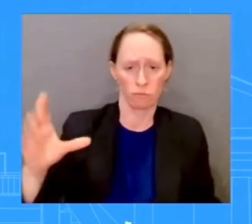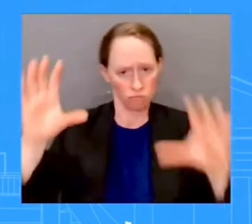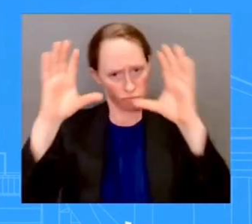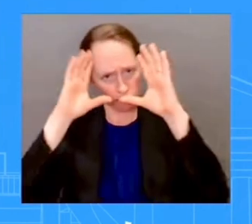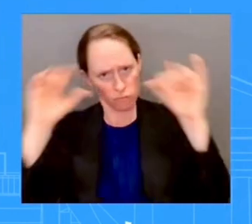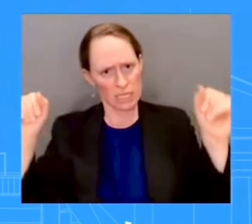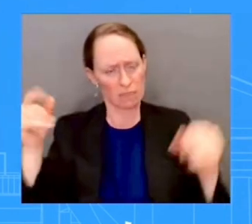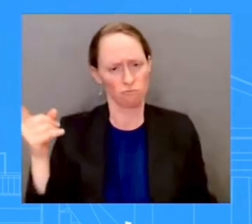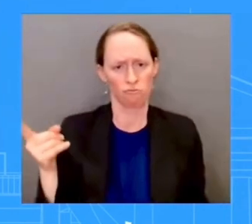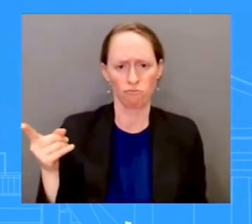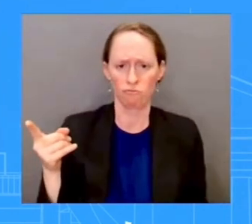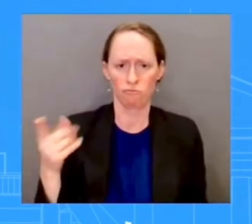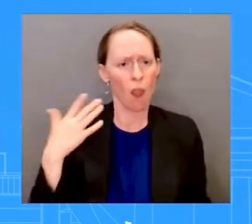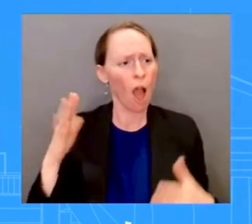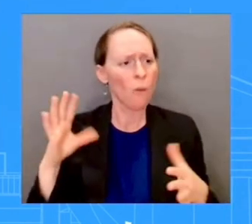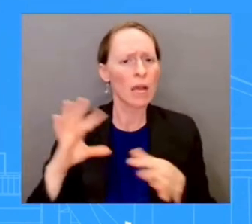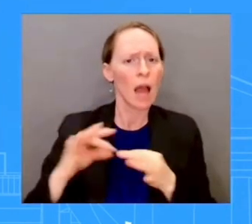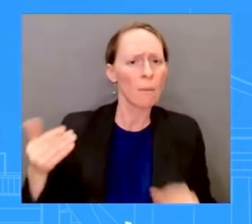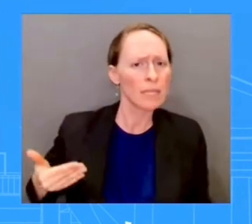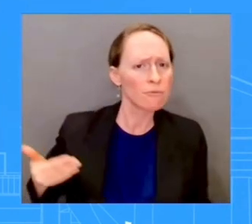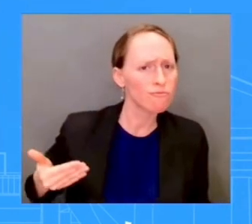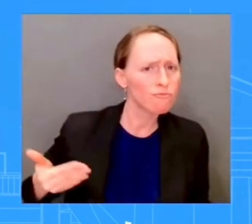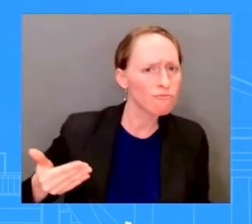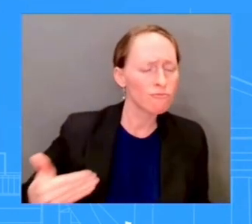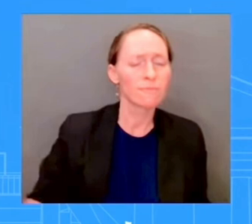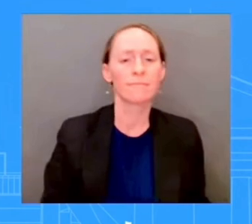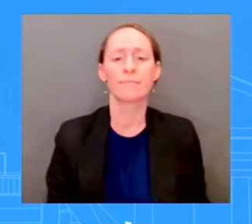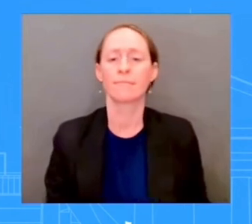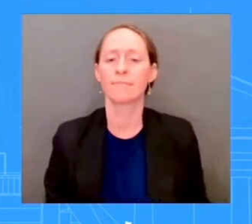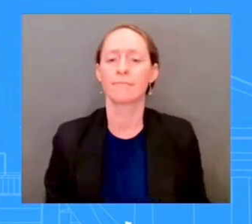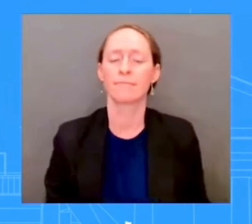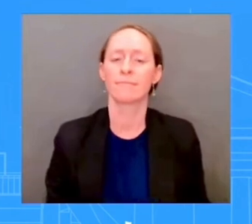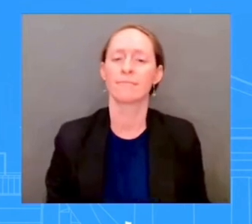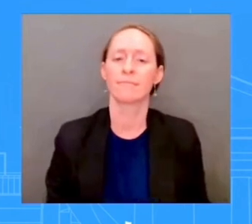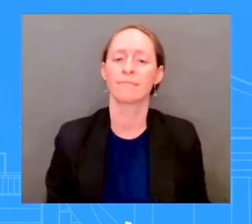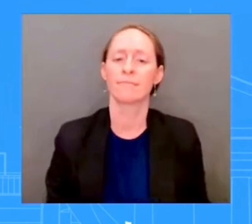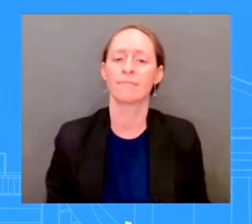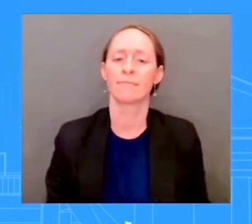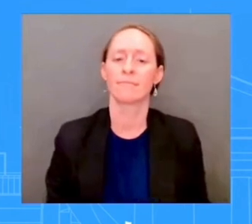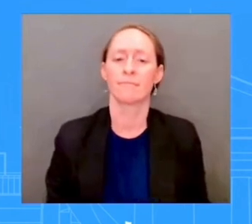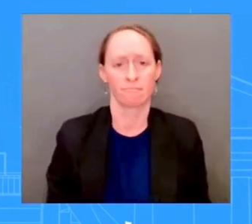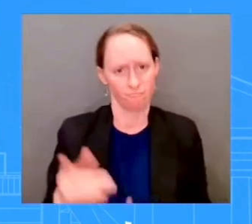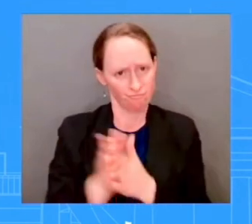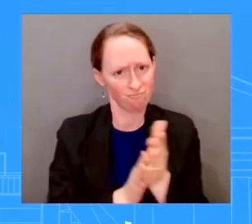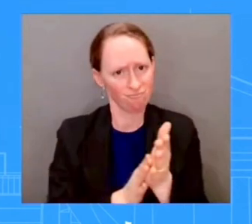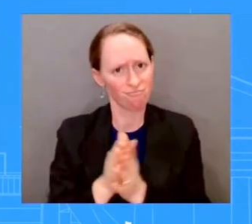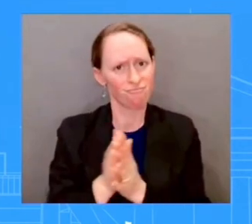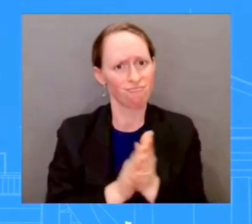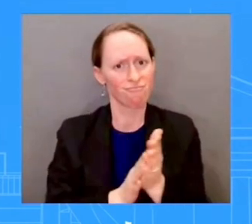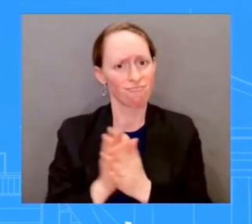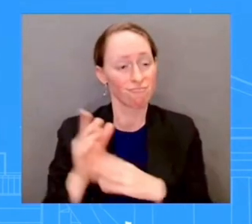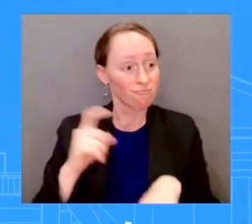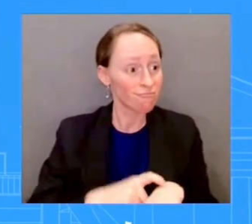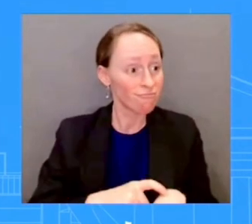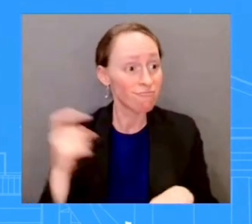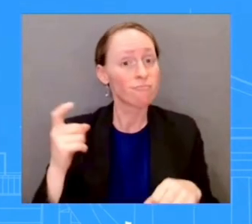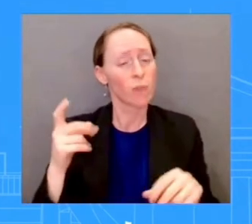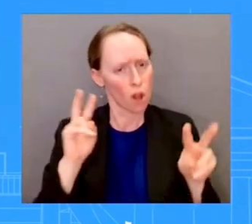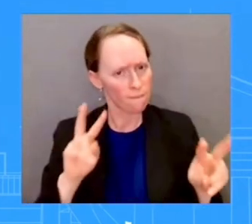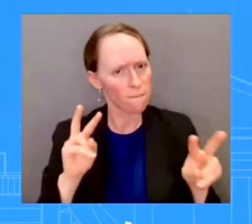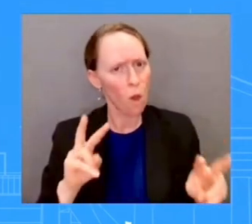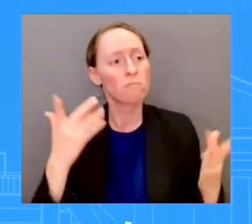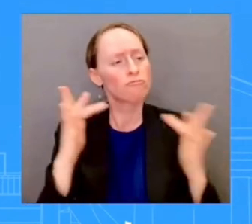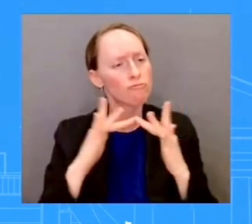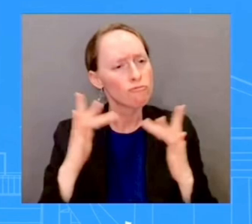speak of it just moments ago. He's looking forward to having that conversation, continuing that ongoing engagement. As far as